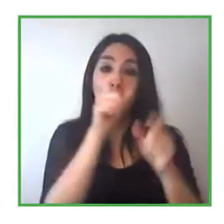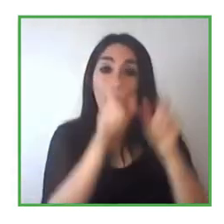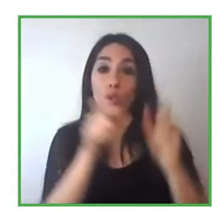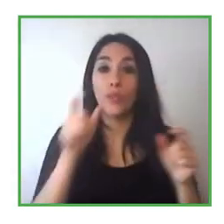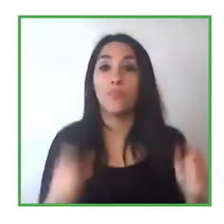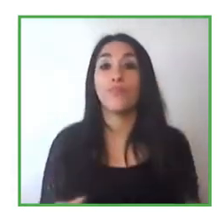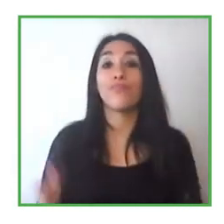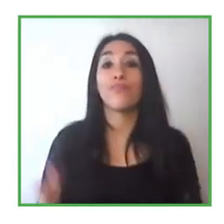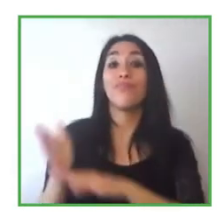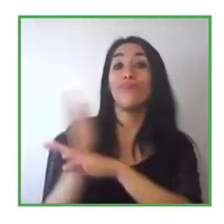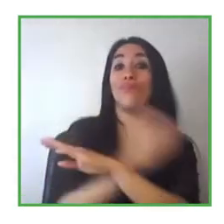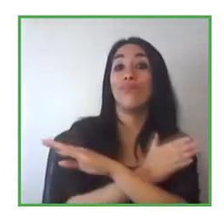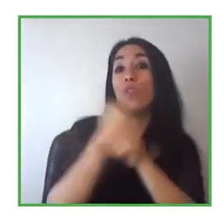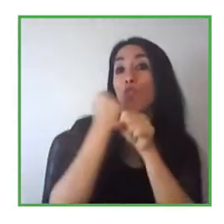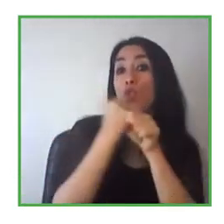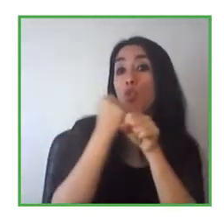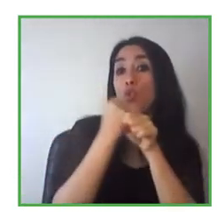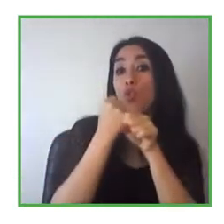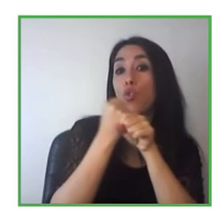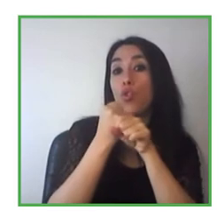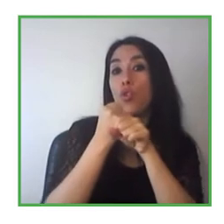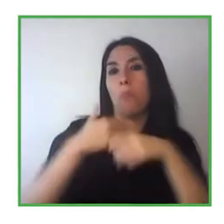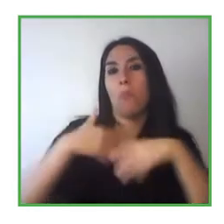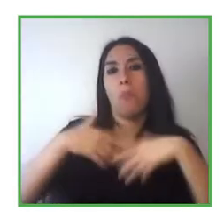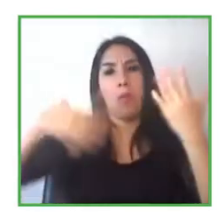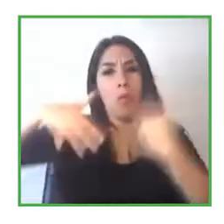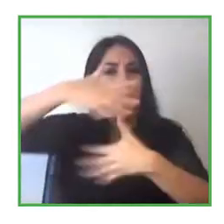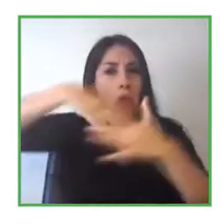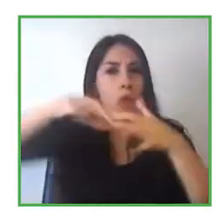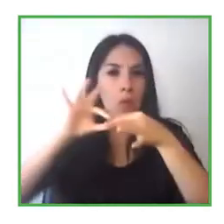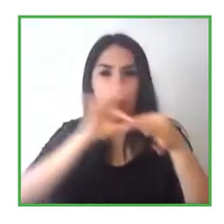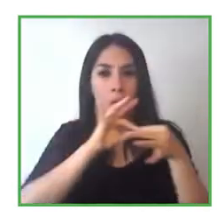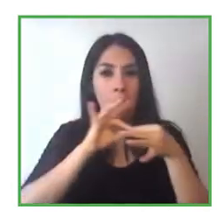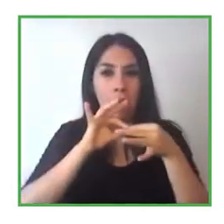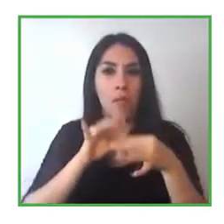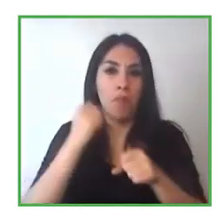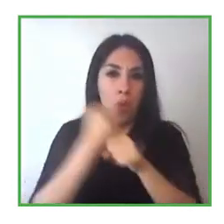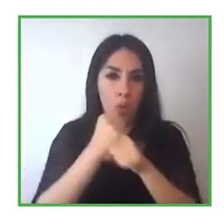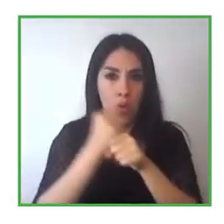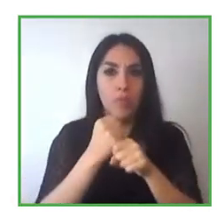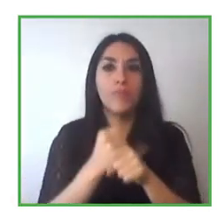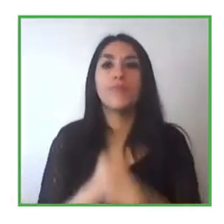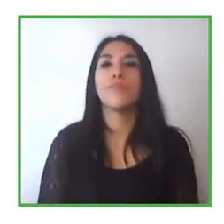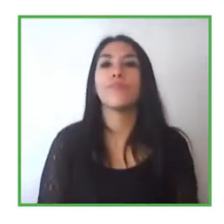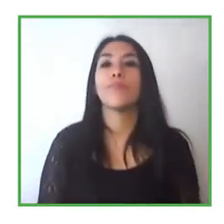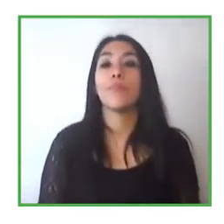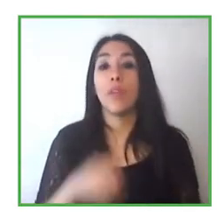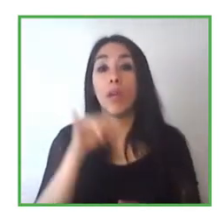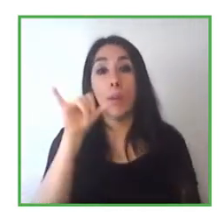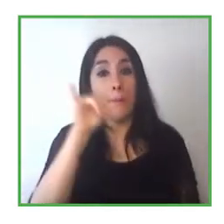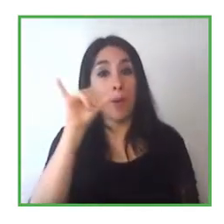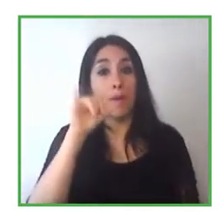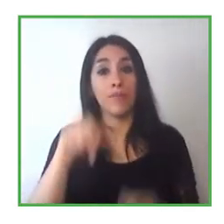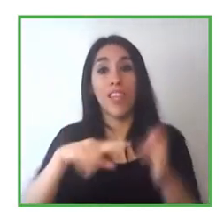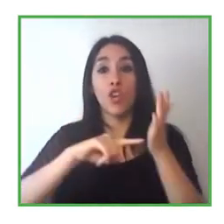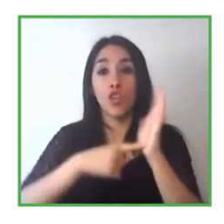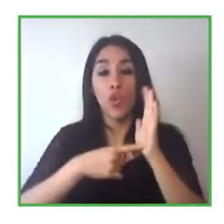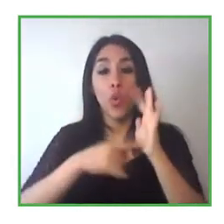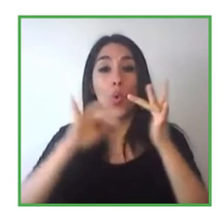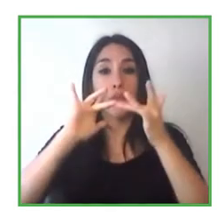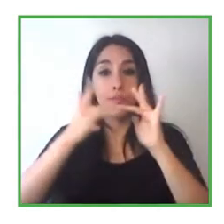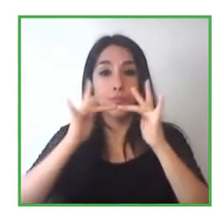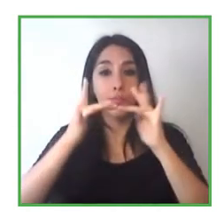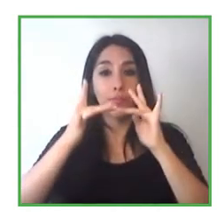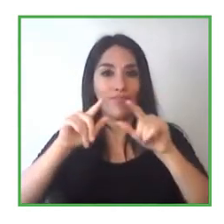talked about technology i have talked about um what we have been doing so with this technology what we do is that we achieve that the